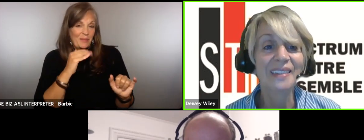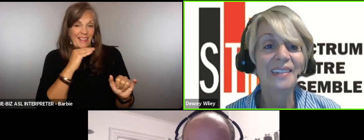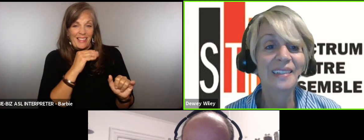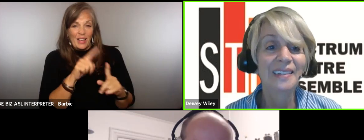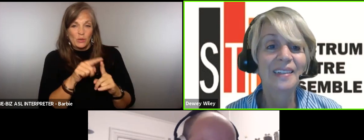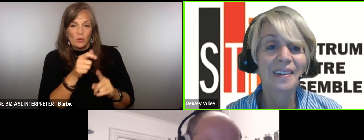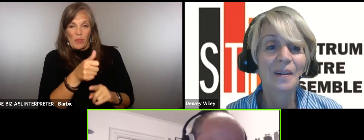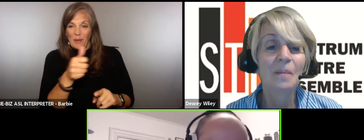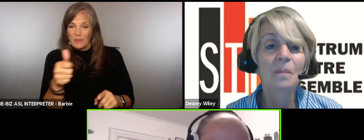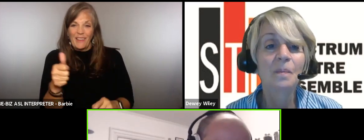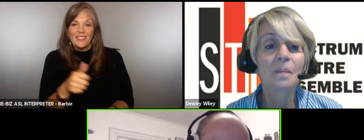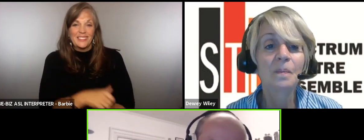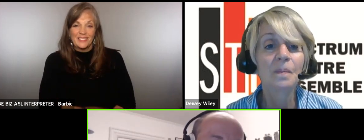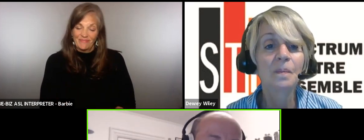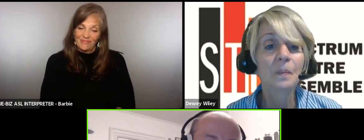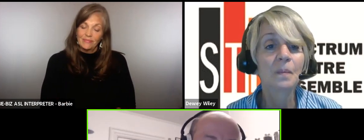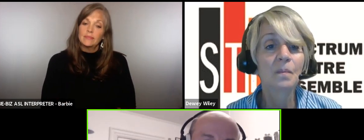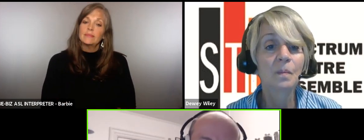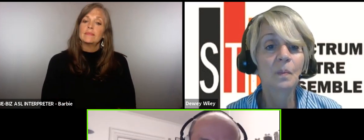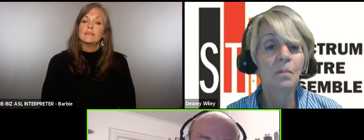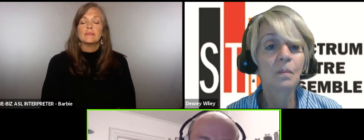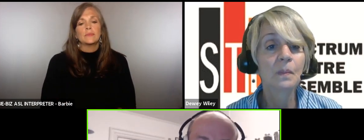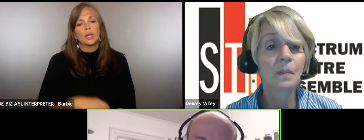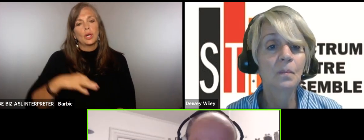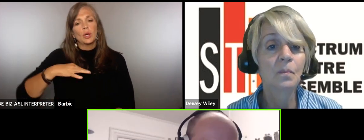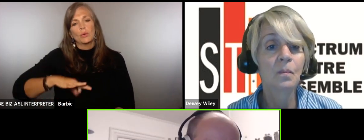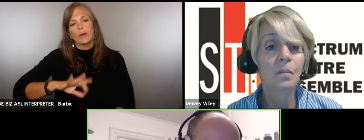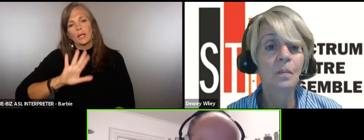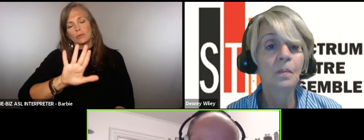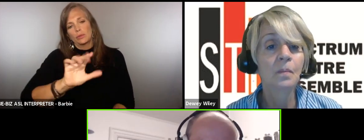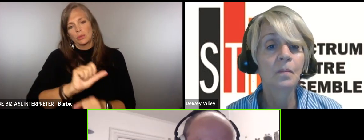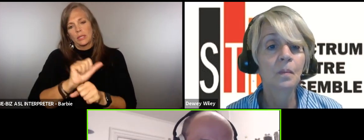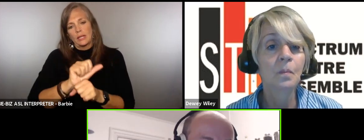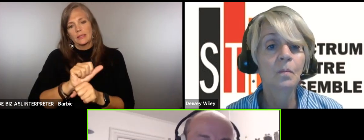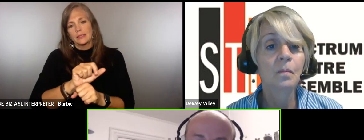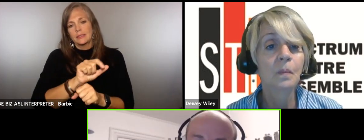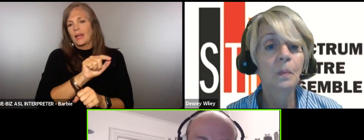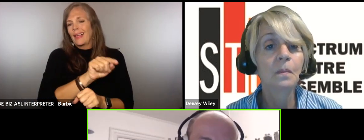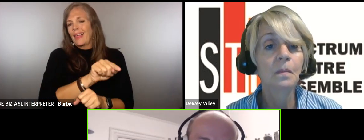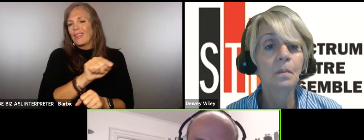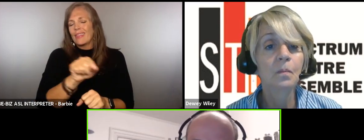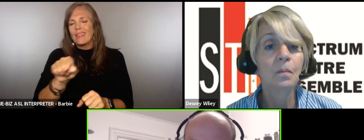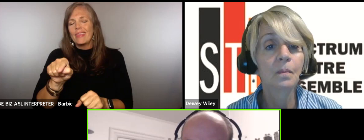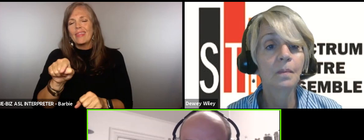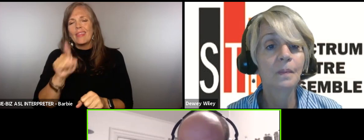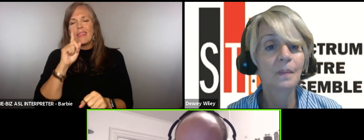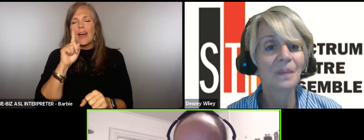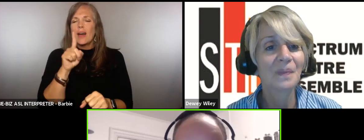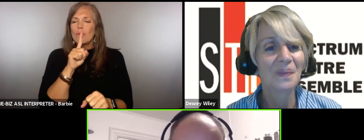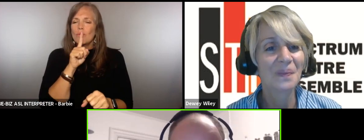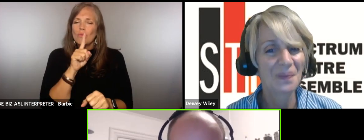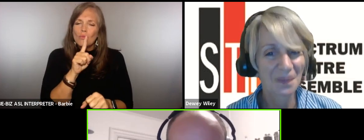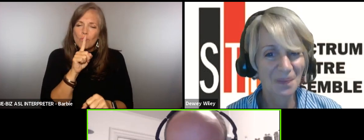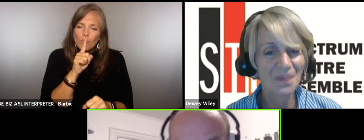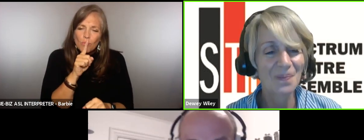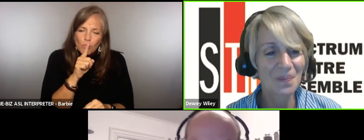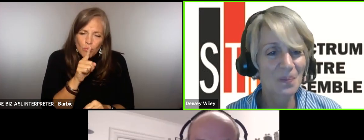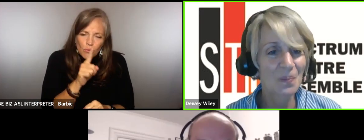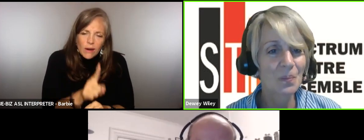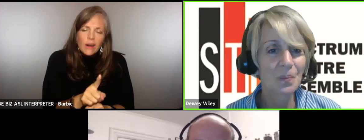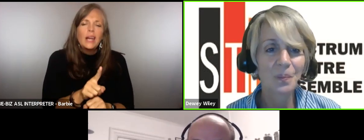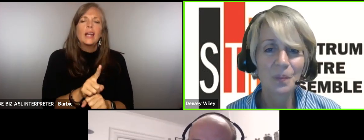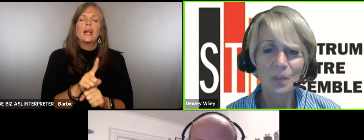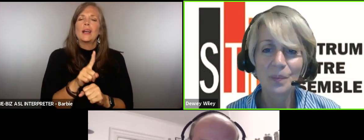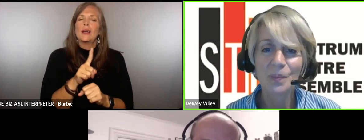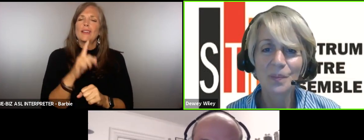yeah and credit to your cast I mean they nailed those characterizations because of course I can think of the real people that they're derived from um